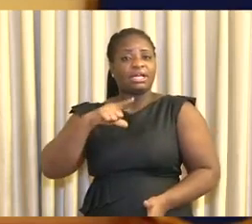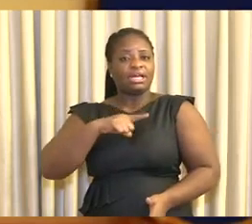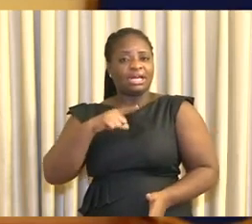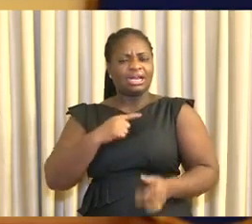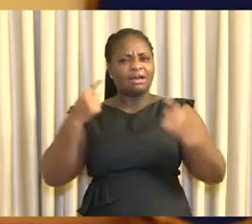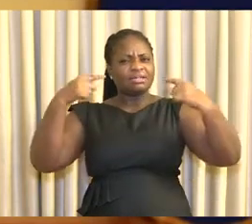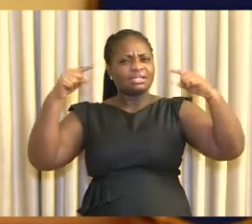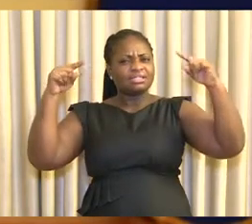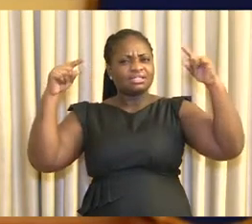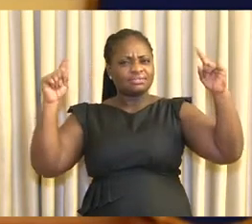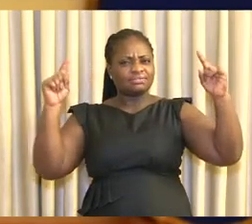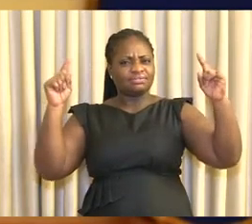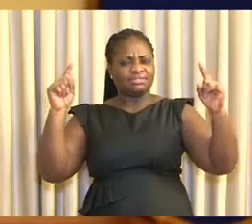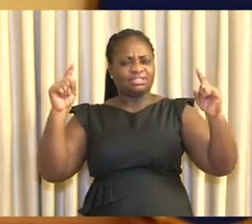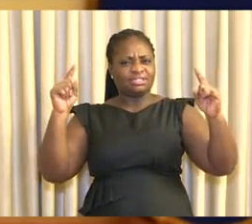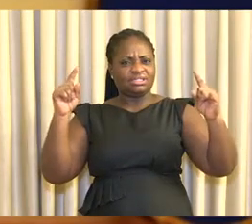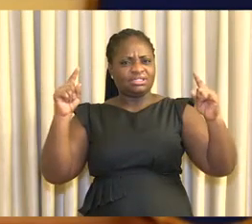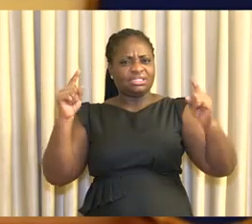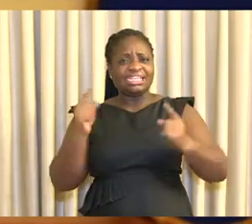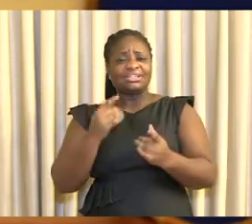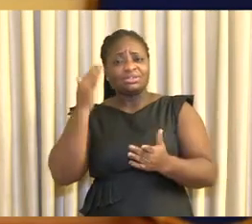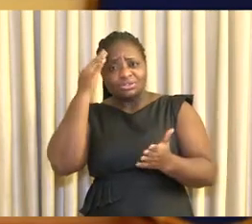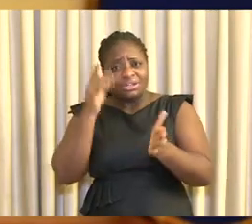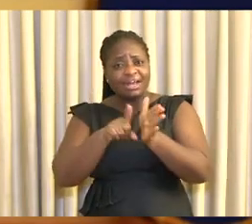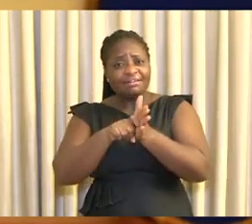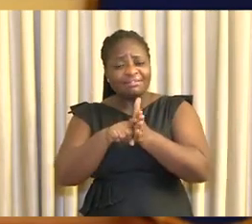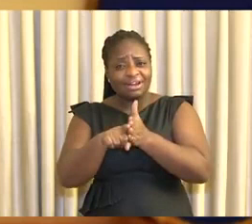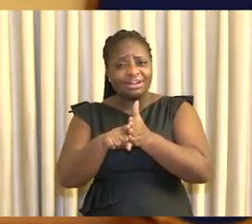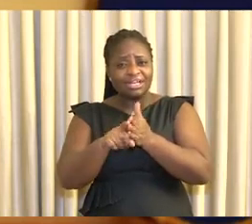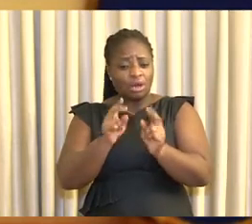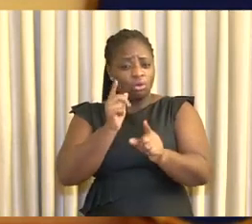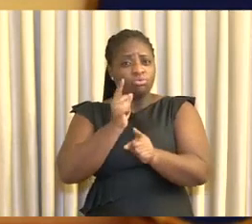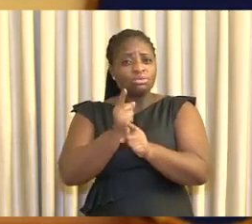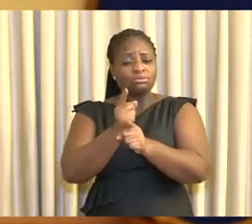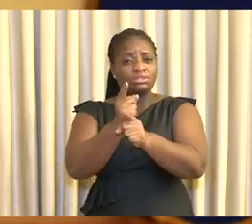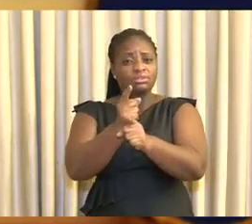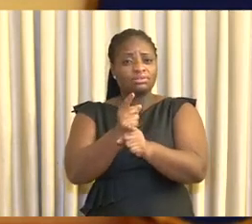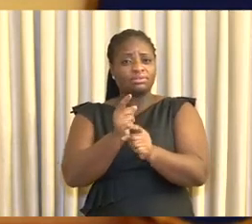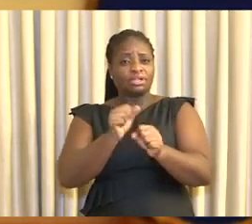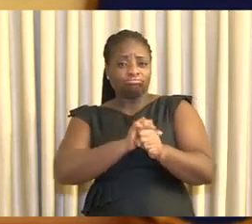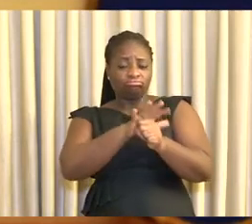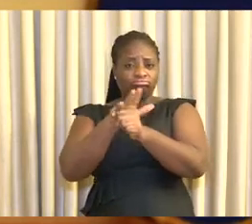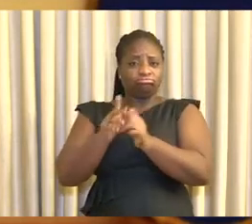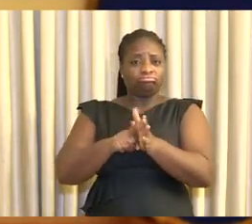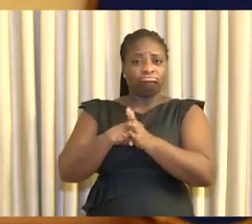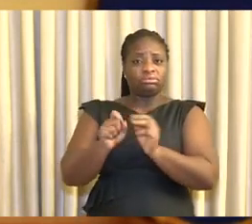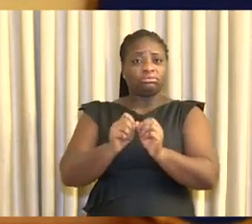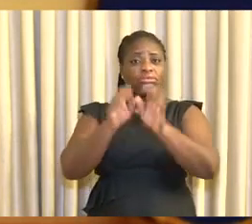successfully sequenced genomes of the virus responsible for the COVID-19 pandemic,